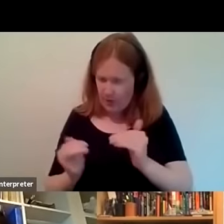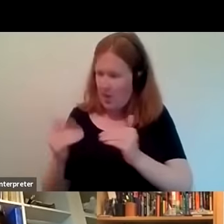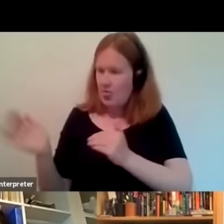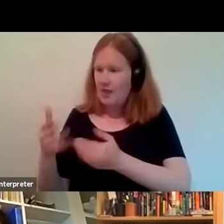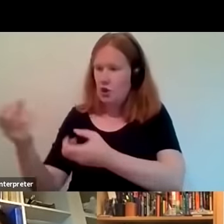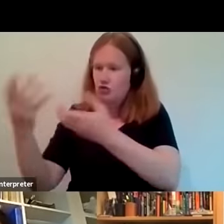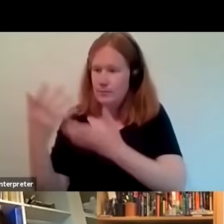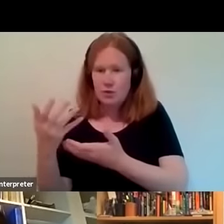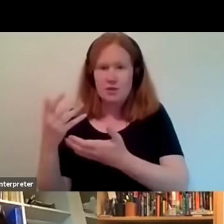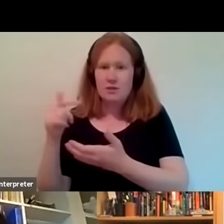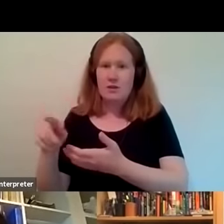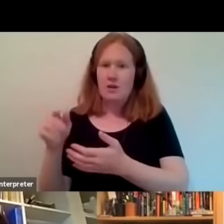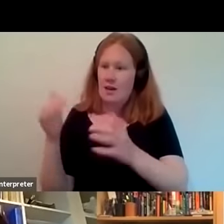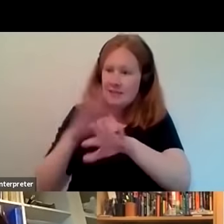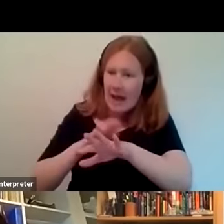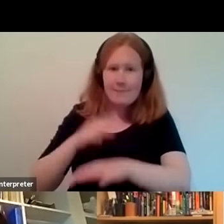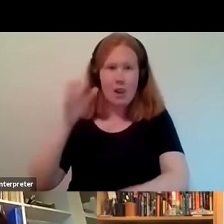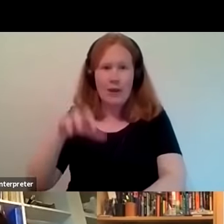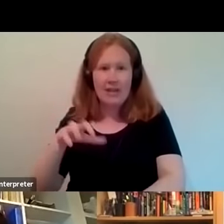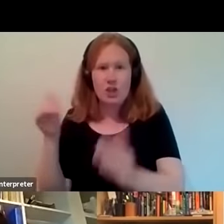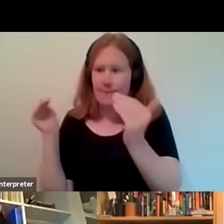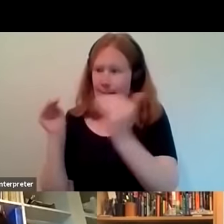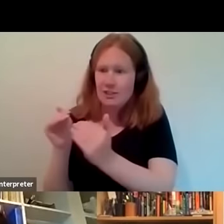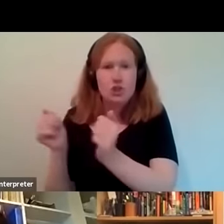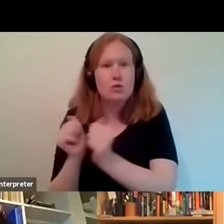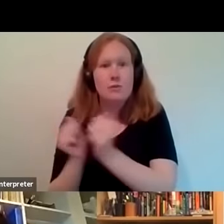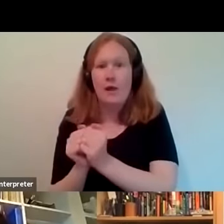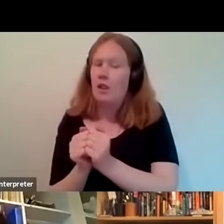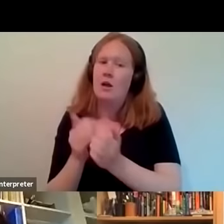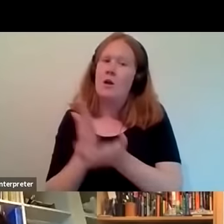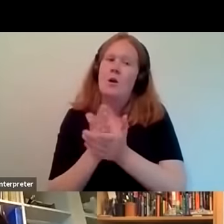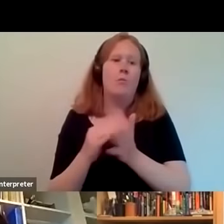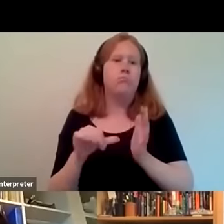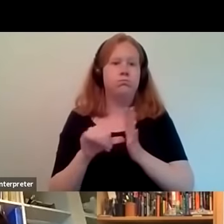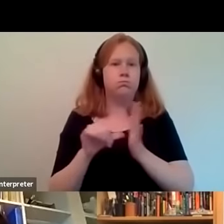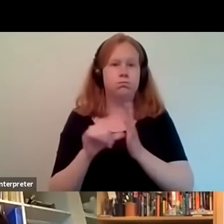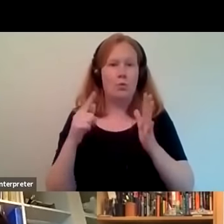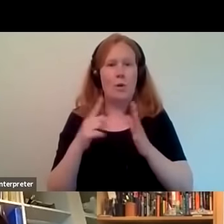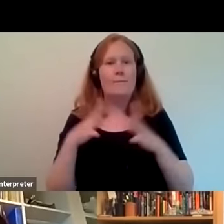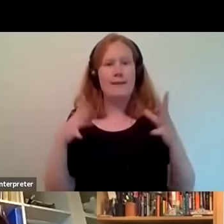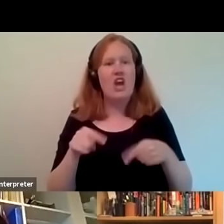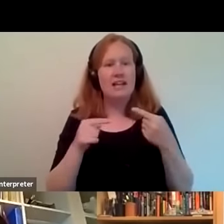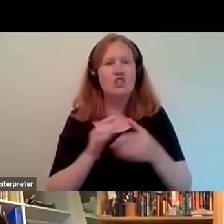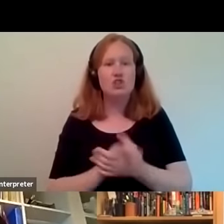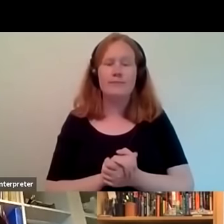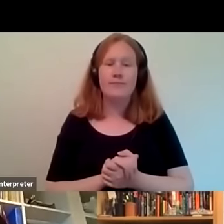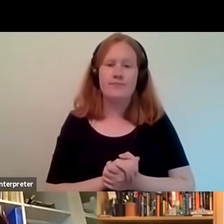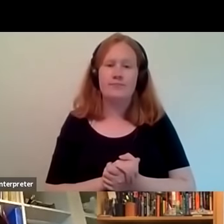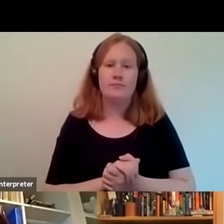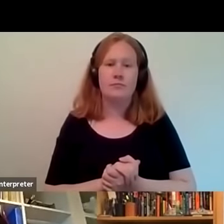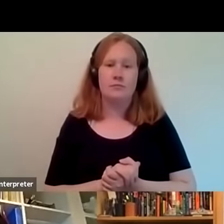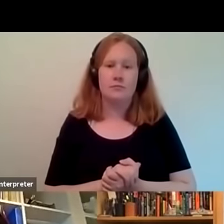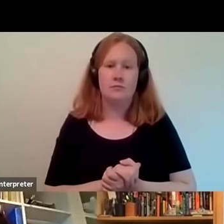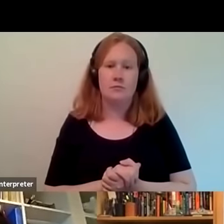to agree a time and a location that's suitable so that that is one of one of the challenges and i think also um